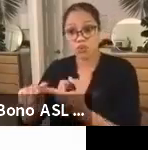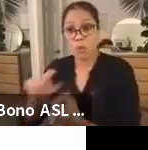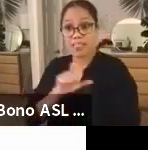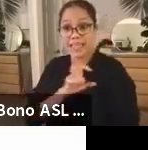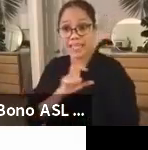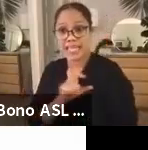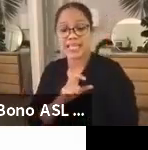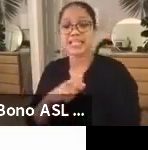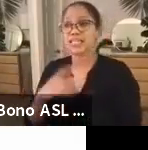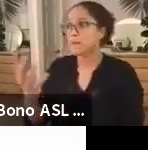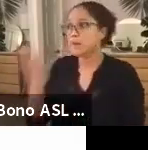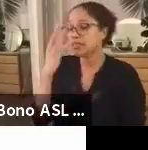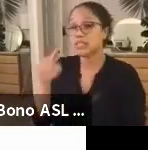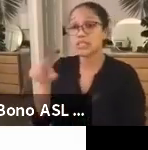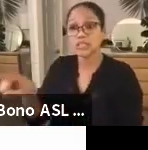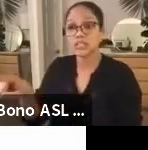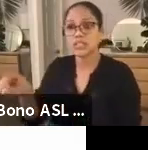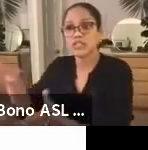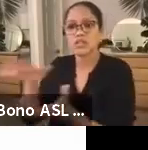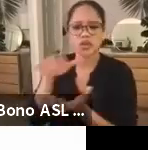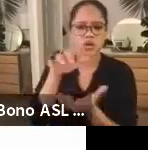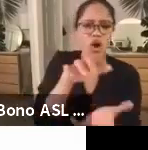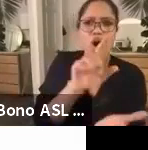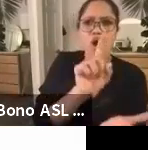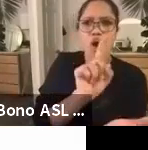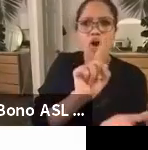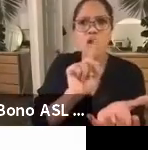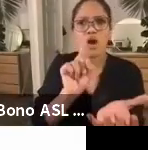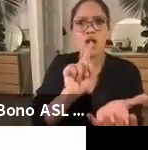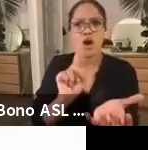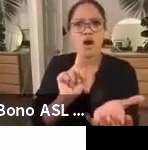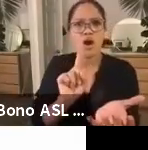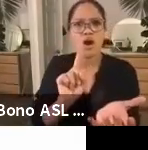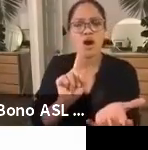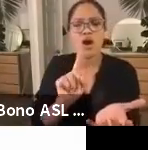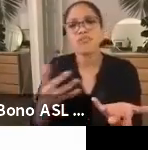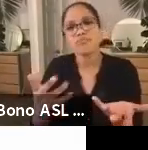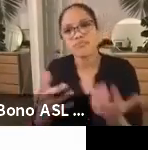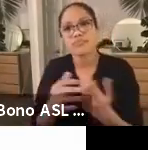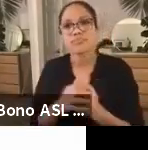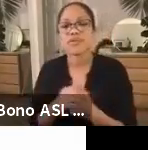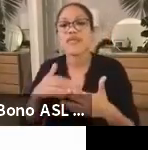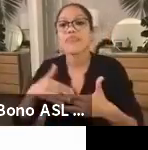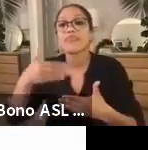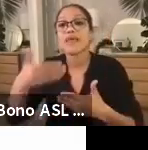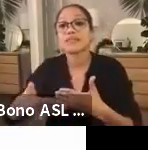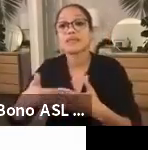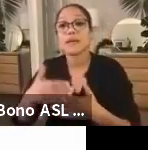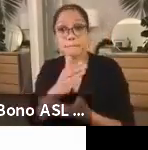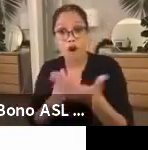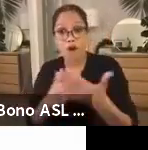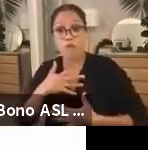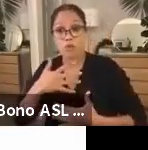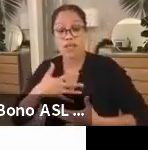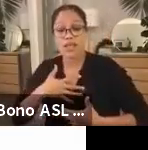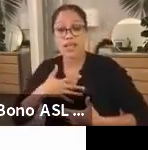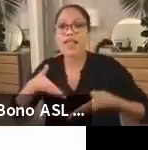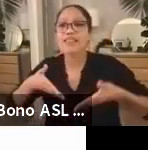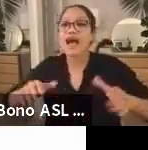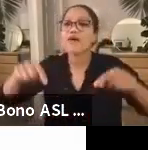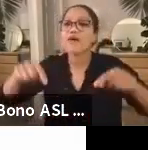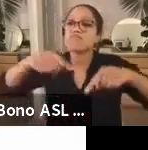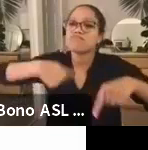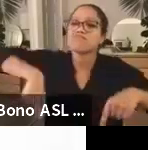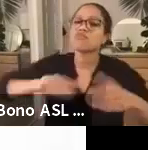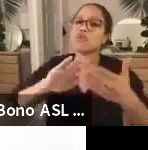incentives for cities and states, the next part of Breathe allows communities to create new non-carceral models of public